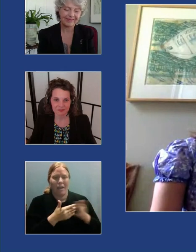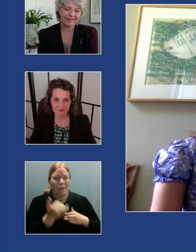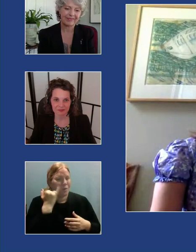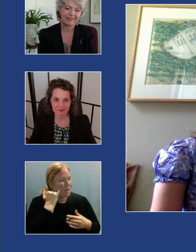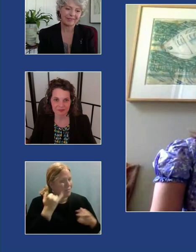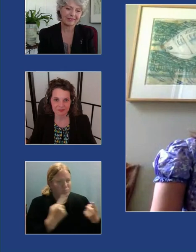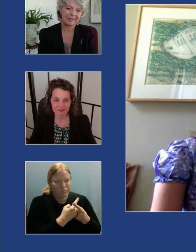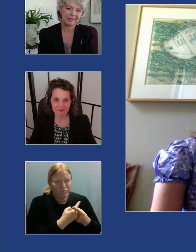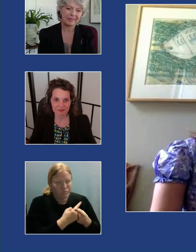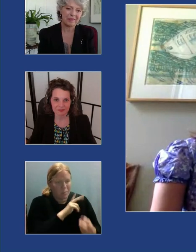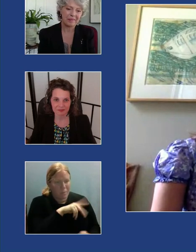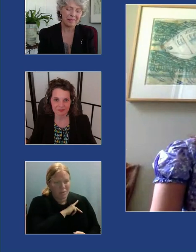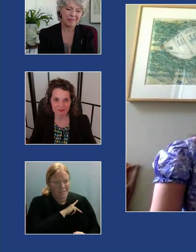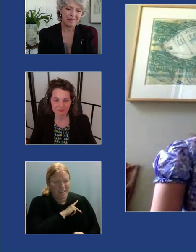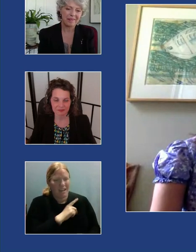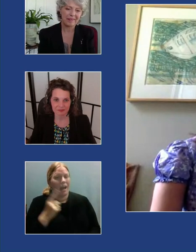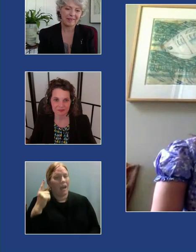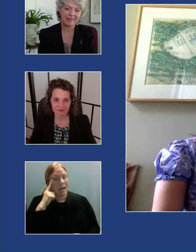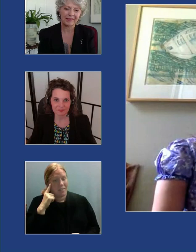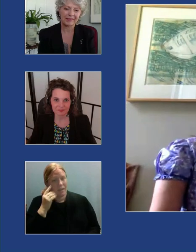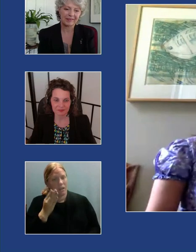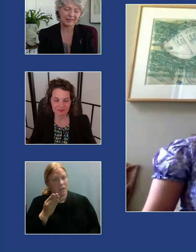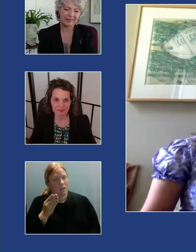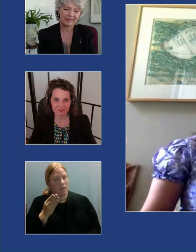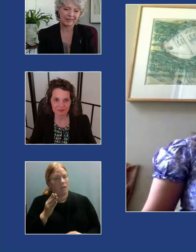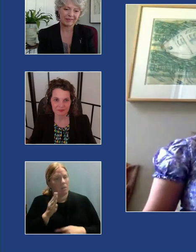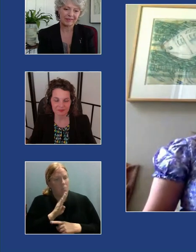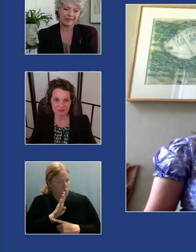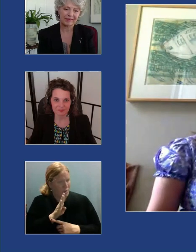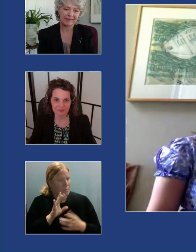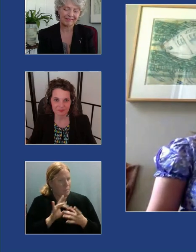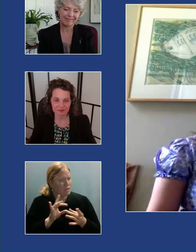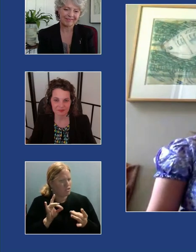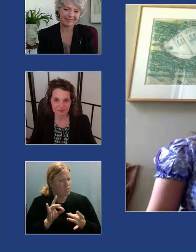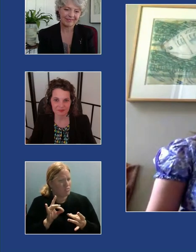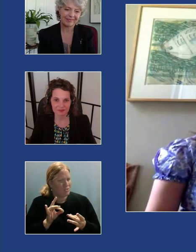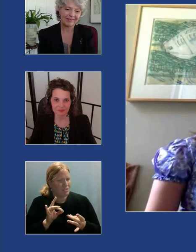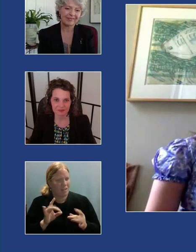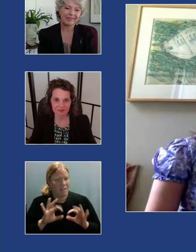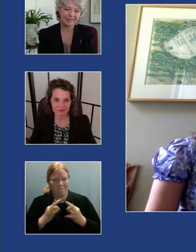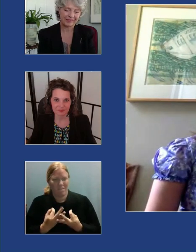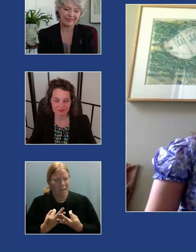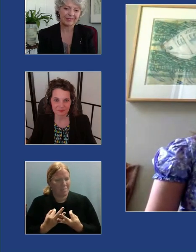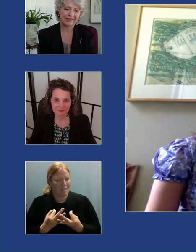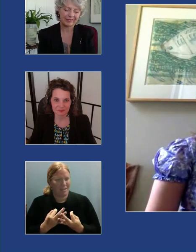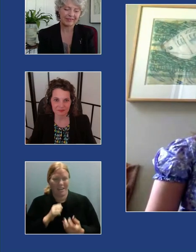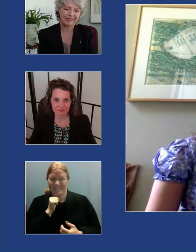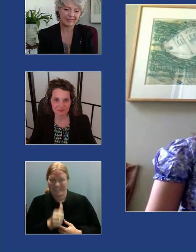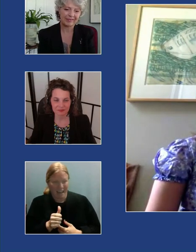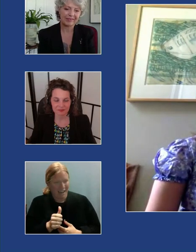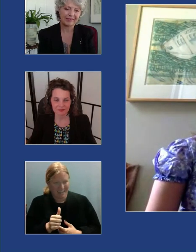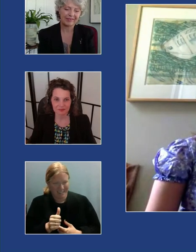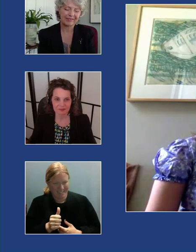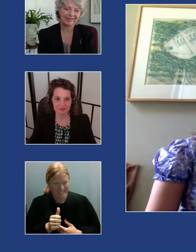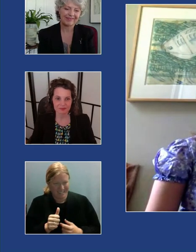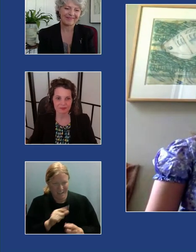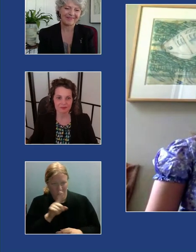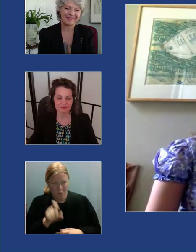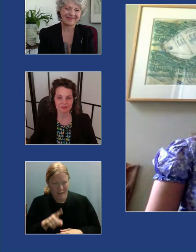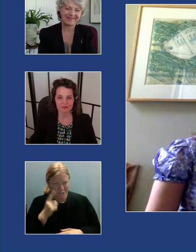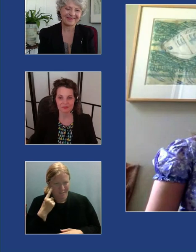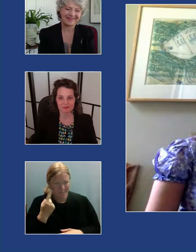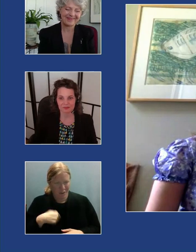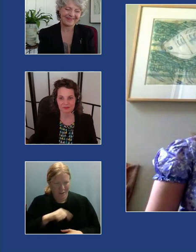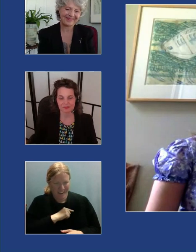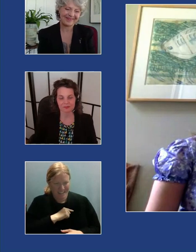personality and I think as Bria mentioned for us family just isn't a question um and that's why we put in the work